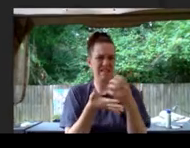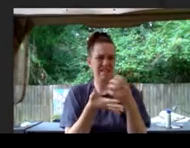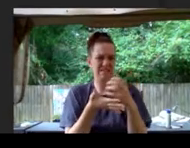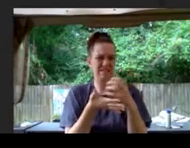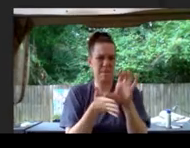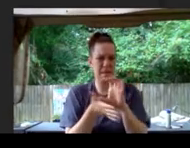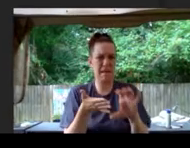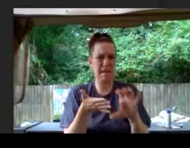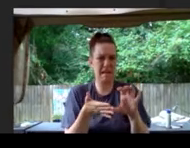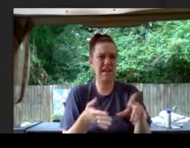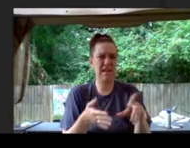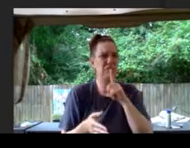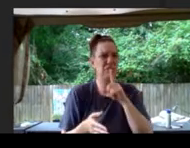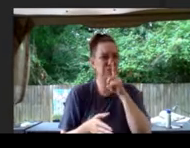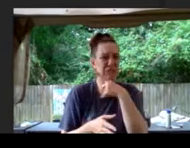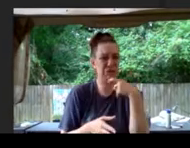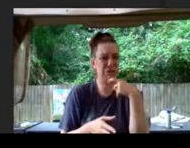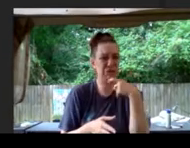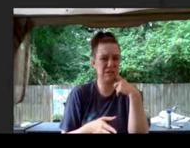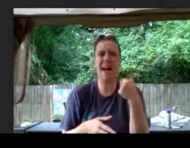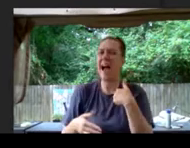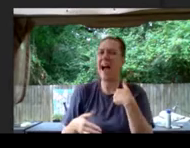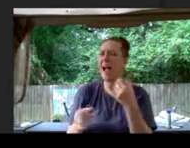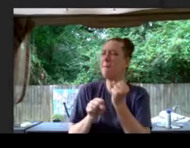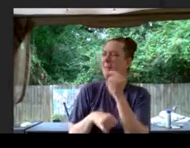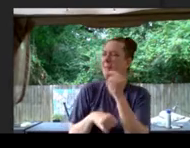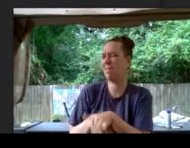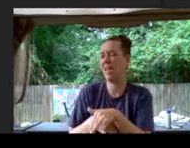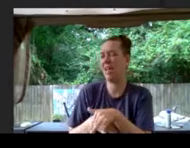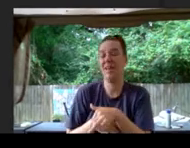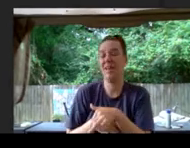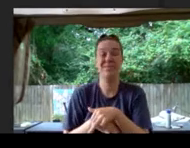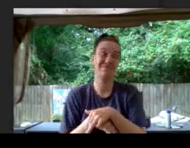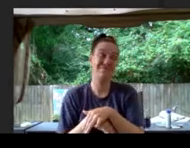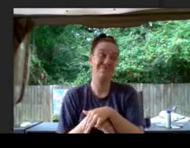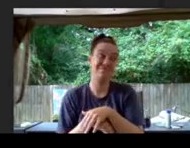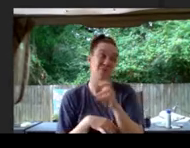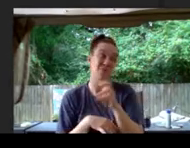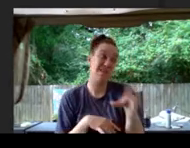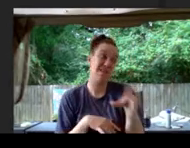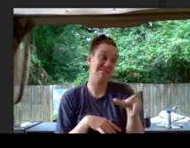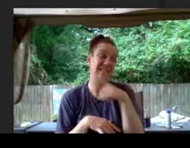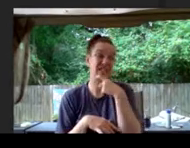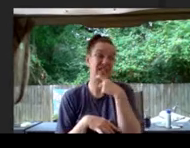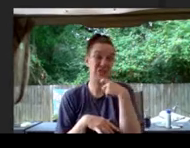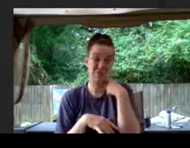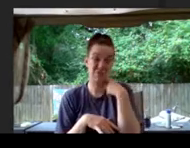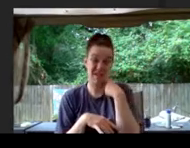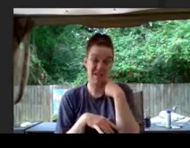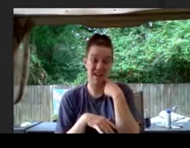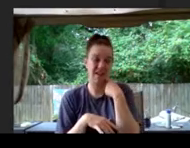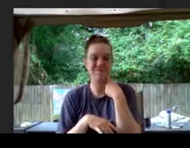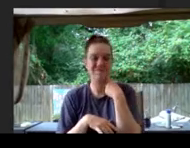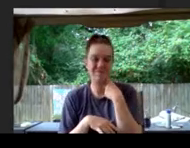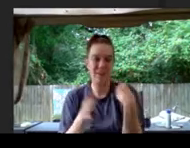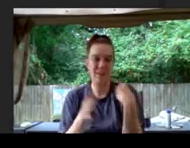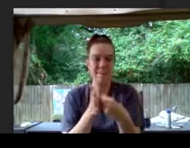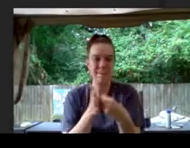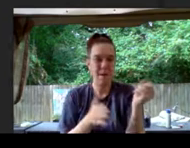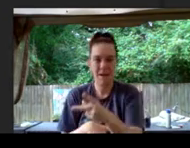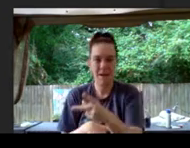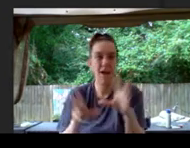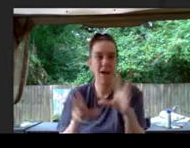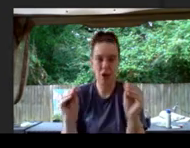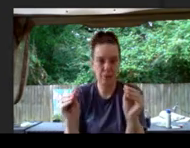said. Stuart looked at Miles. Well, it's dry. No refunds, said Holly. You can